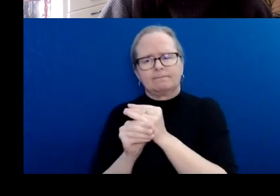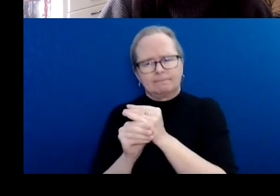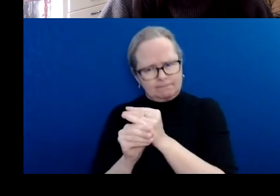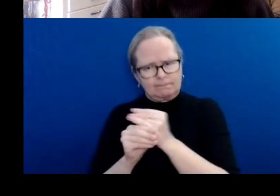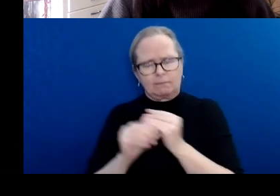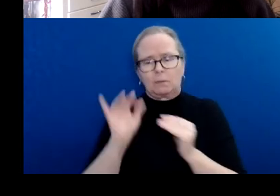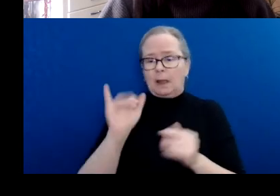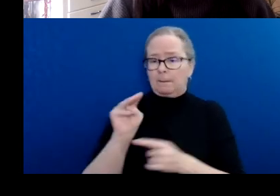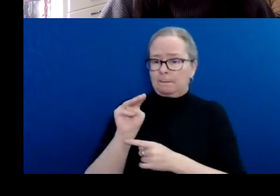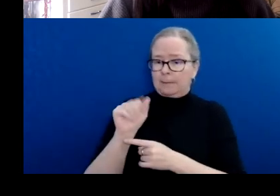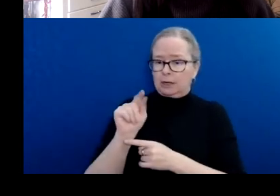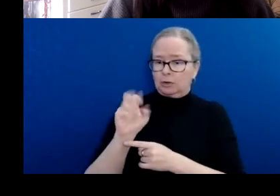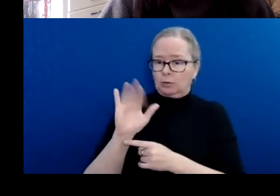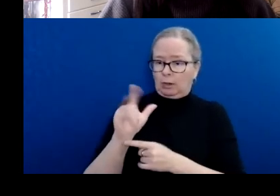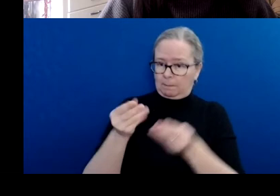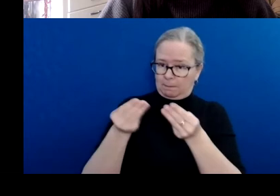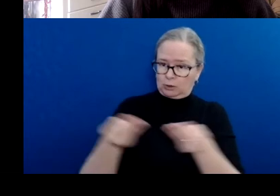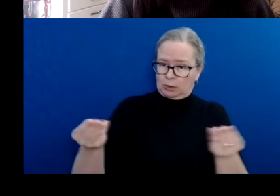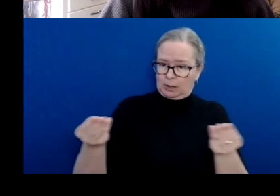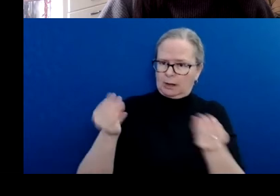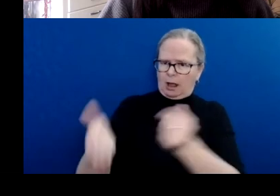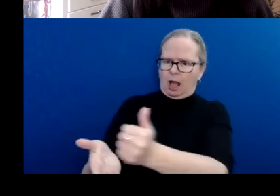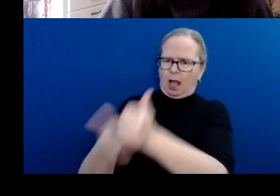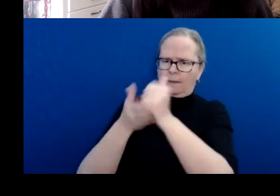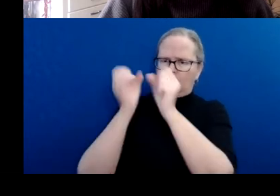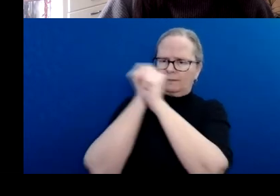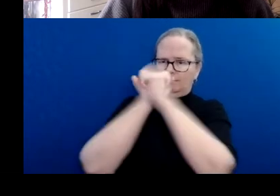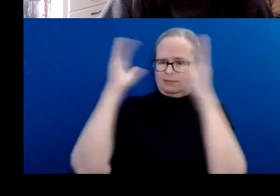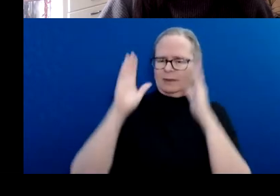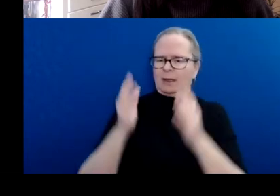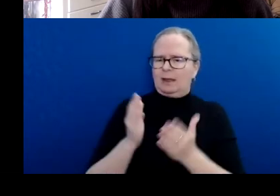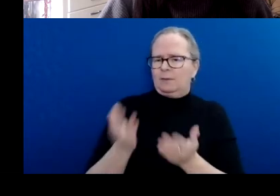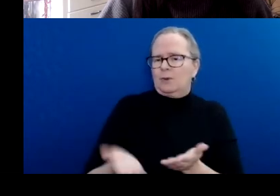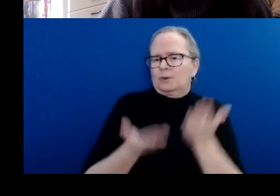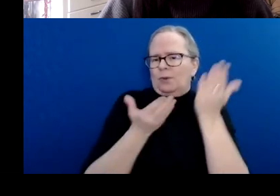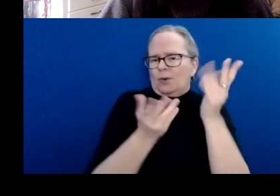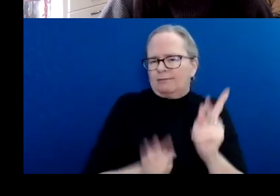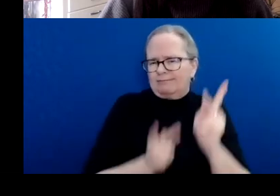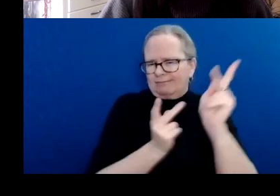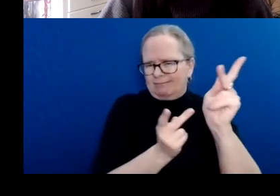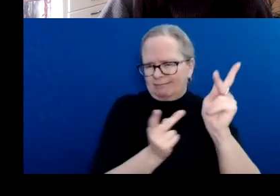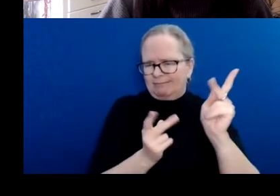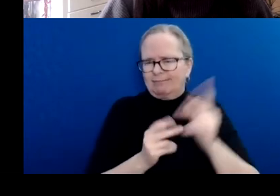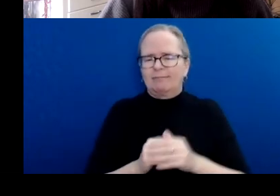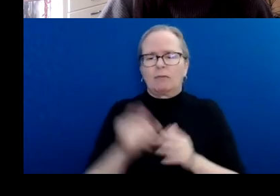For example, confirmations, letters of acceptance,